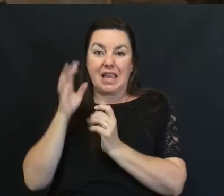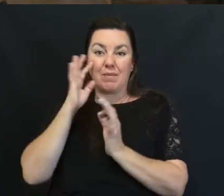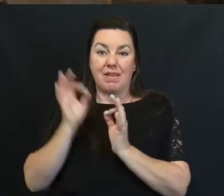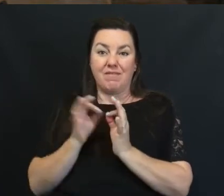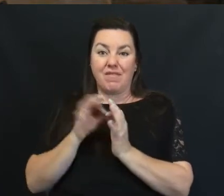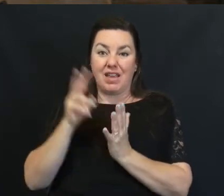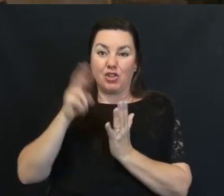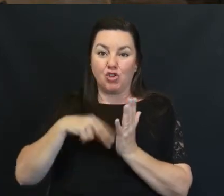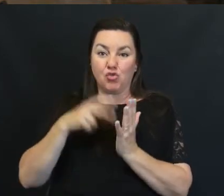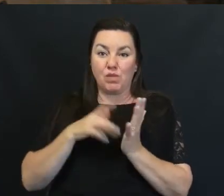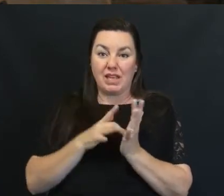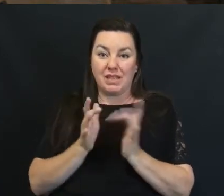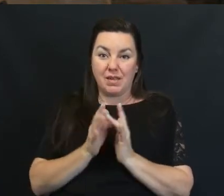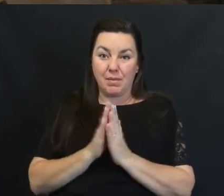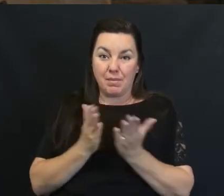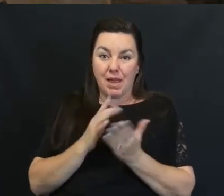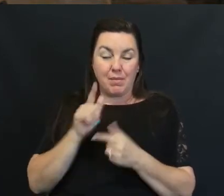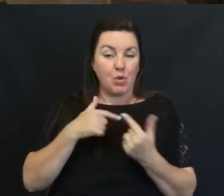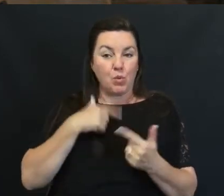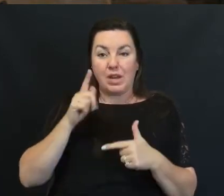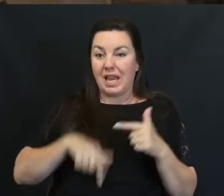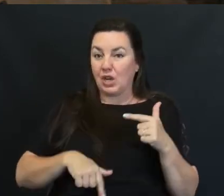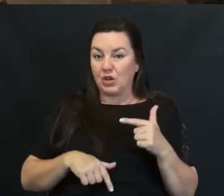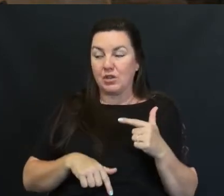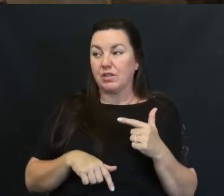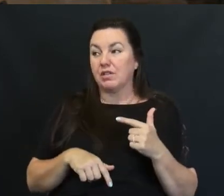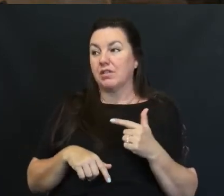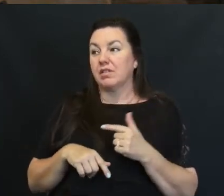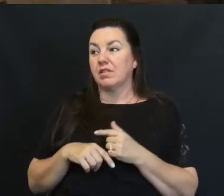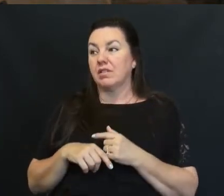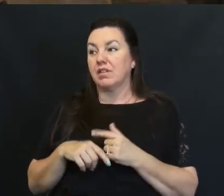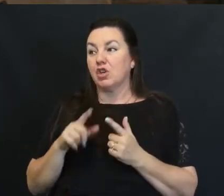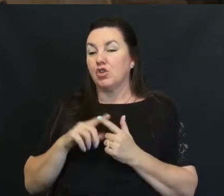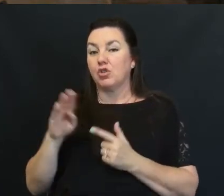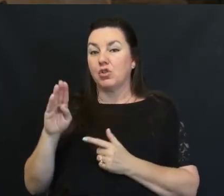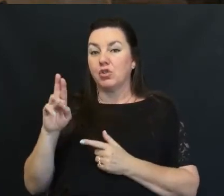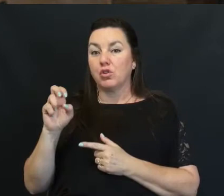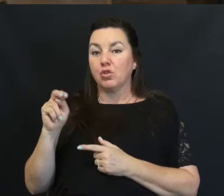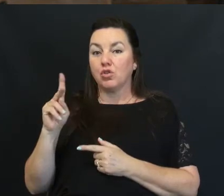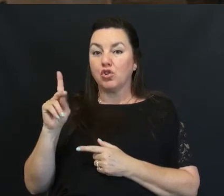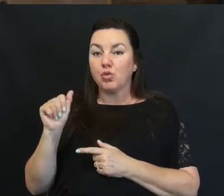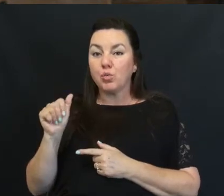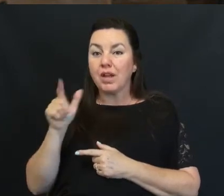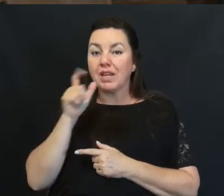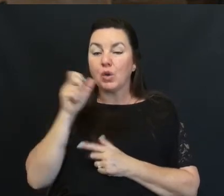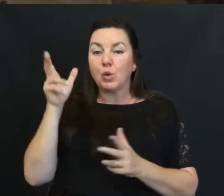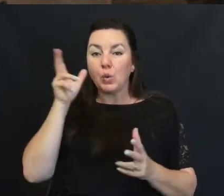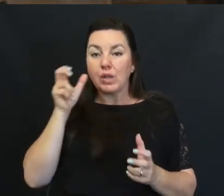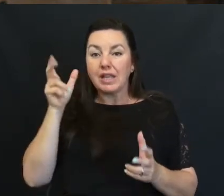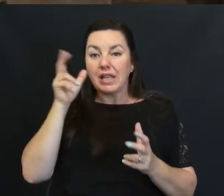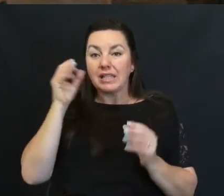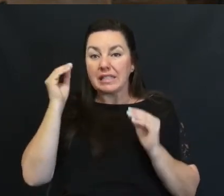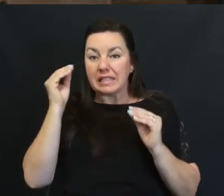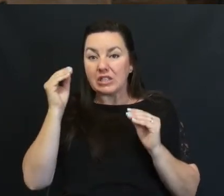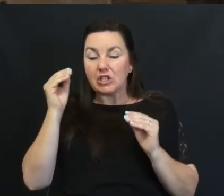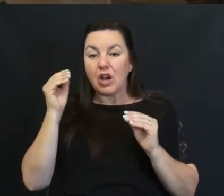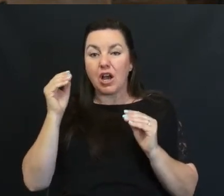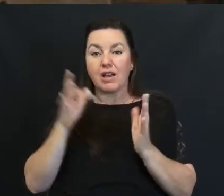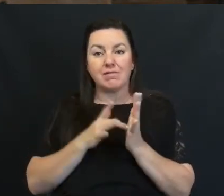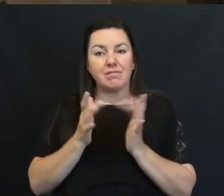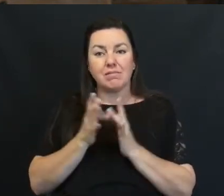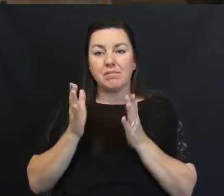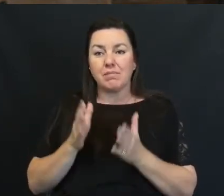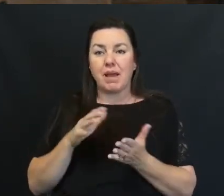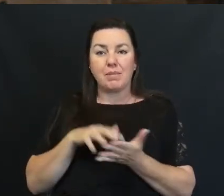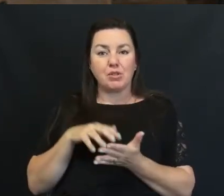To read the Bible When I couldn't To Brenda Bailey Who listened And taught An excellent Bible